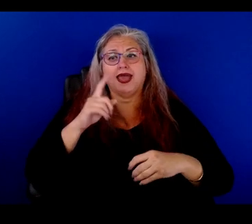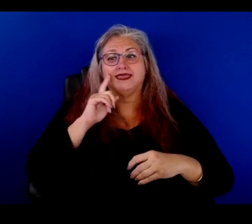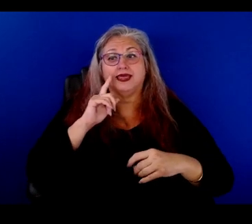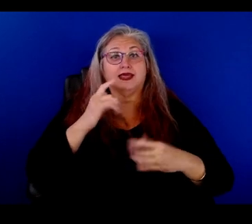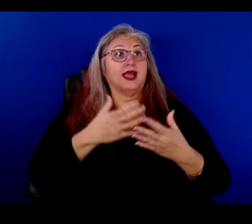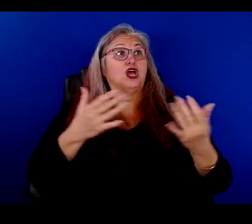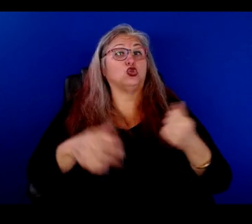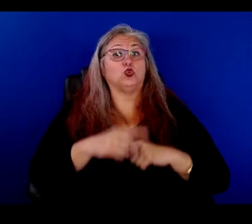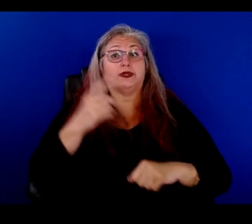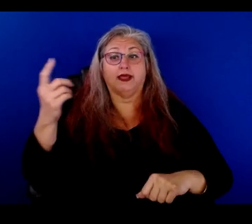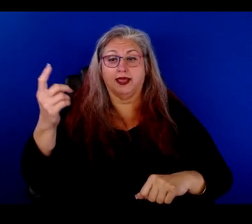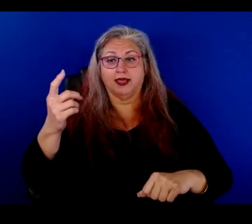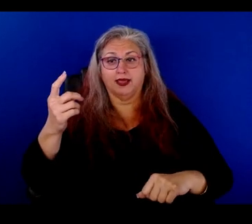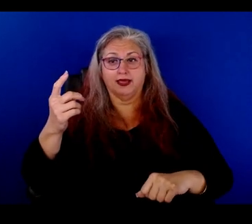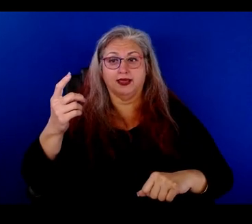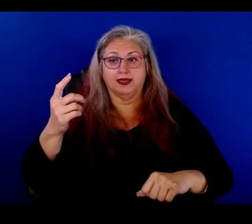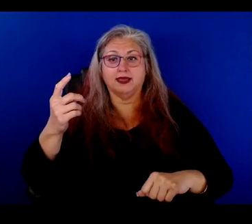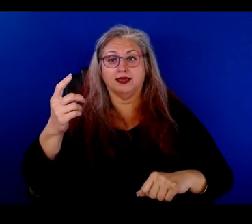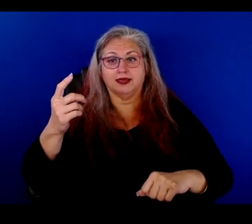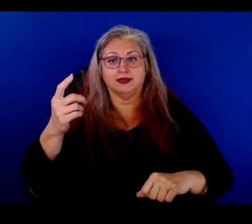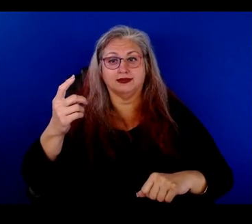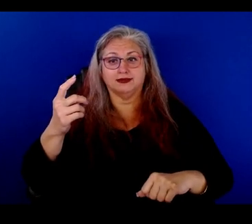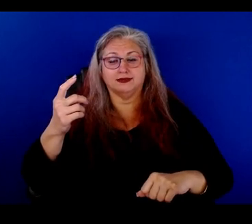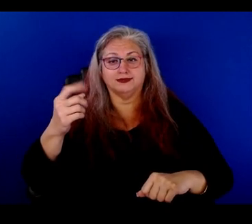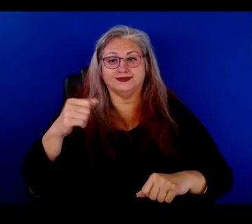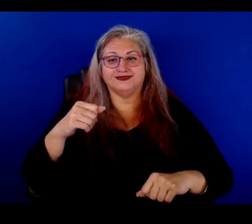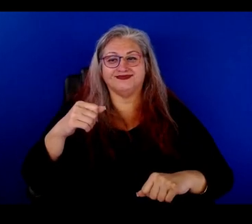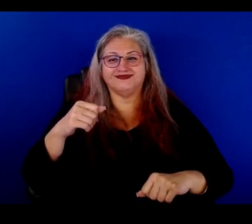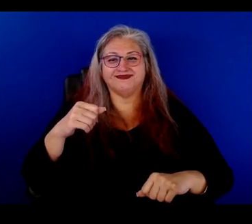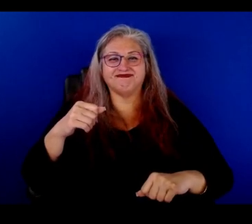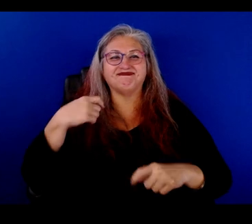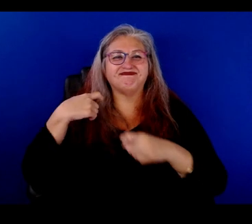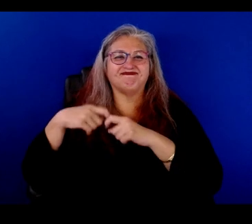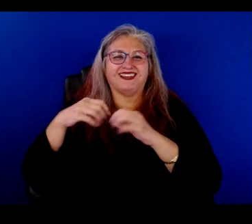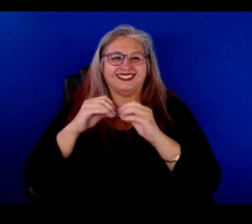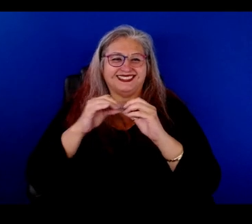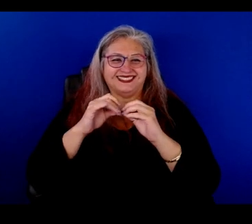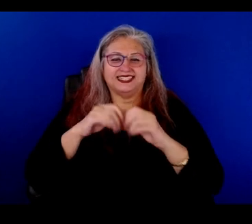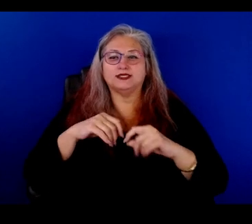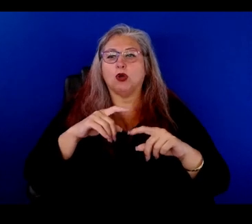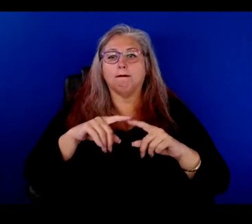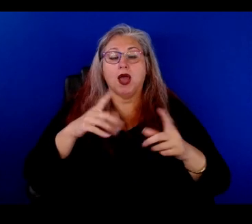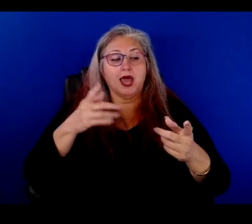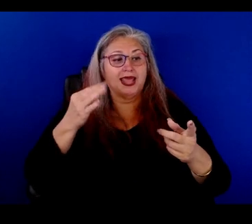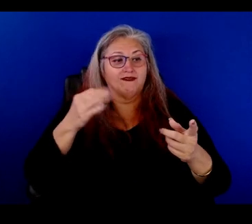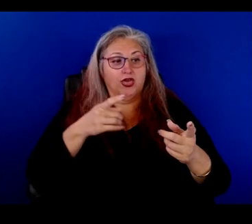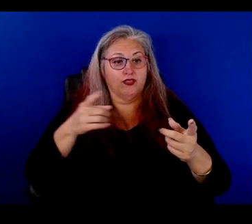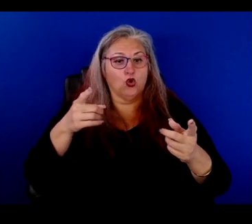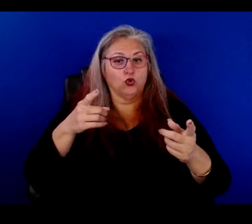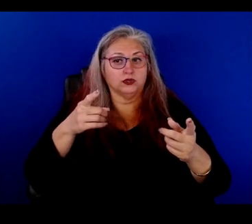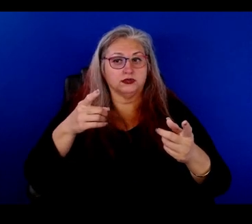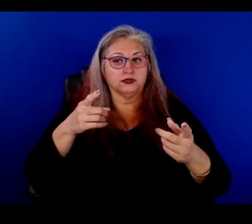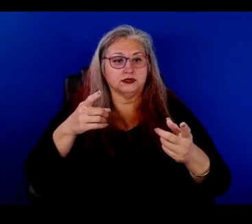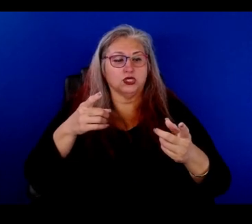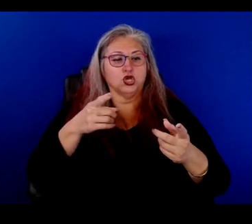today, but it's, those are, those are roads